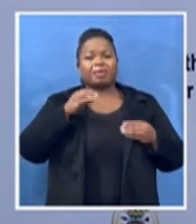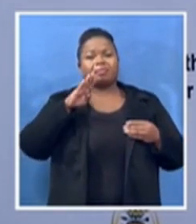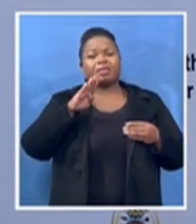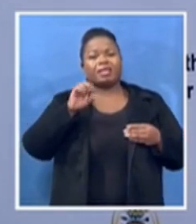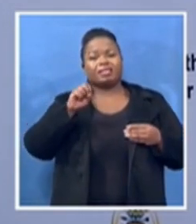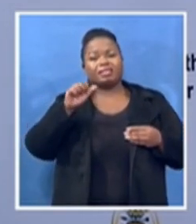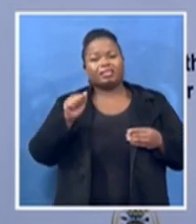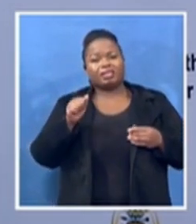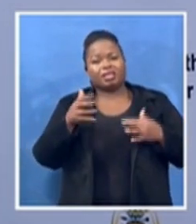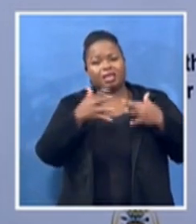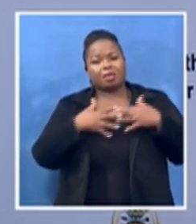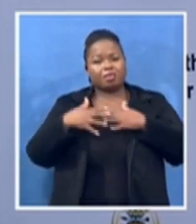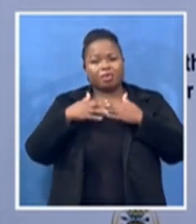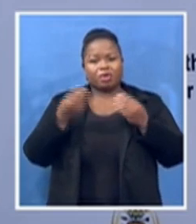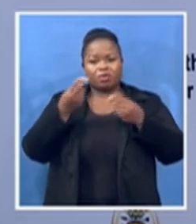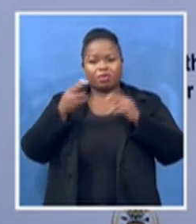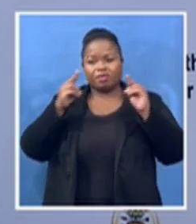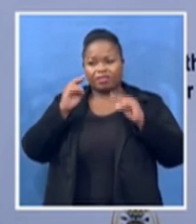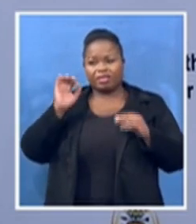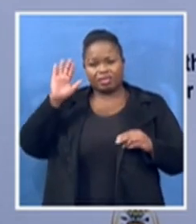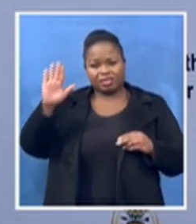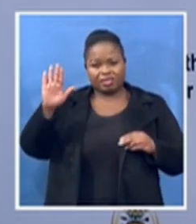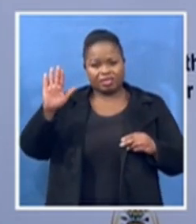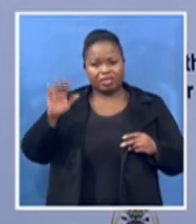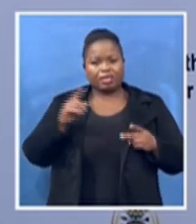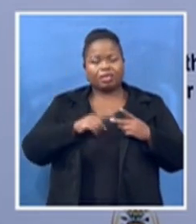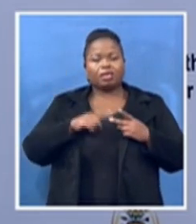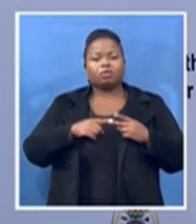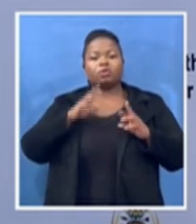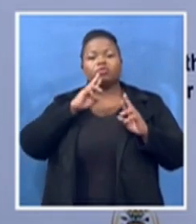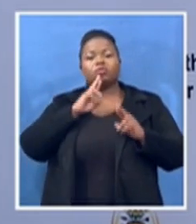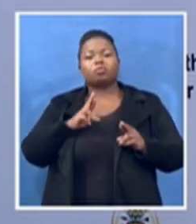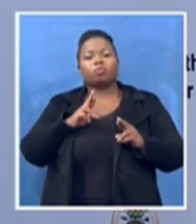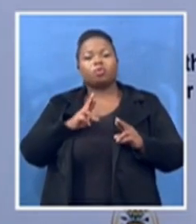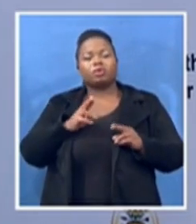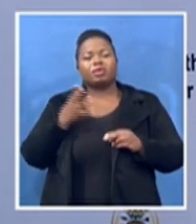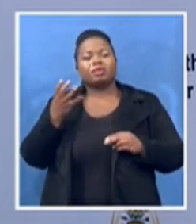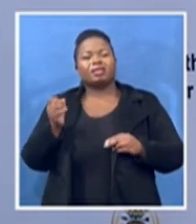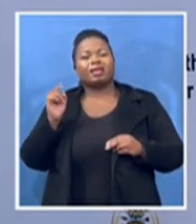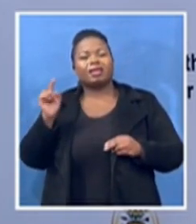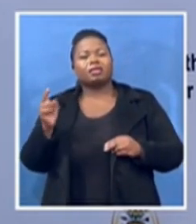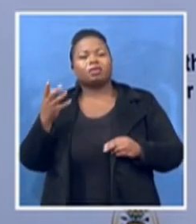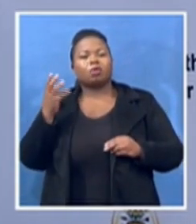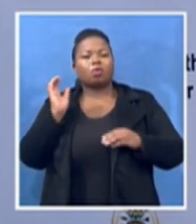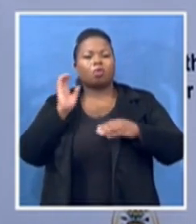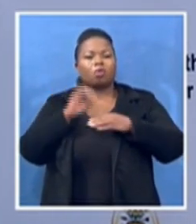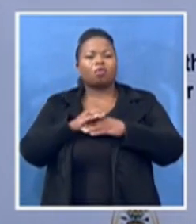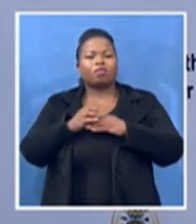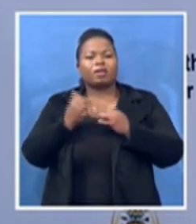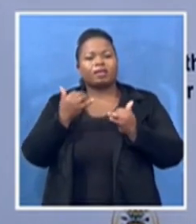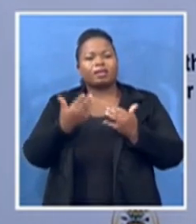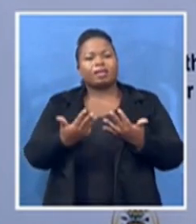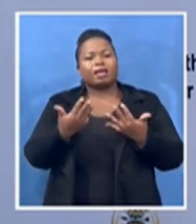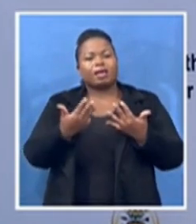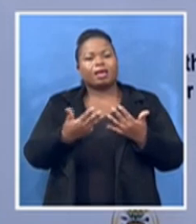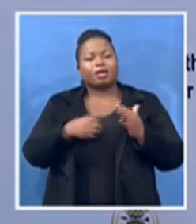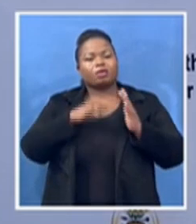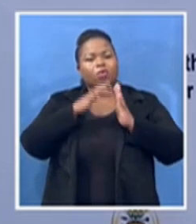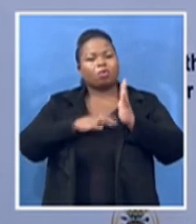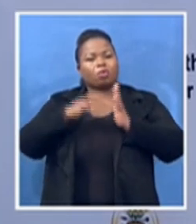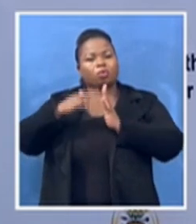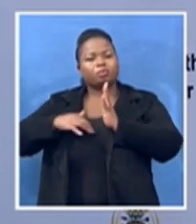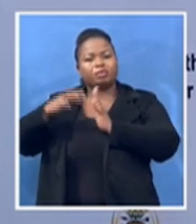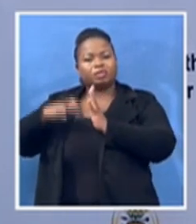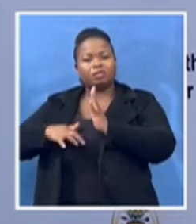and in a report covering more than nine columns of Iizui, hers was the neatest